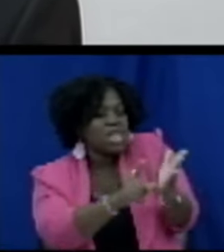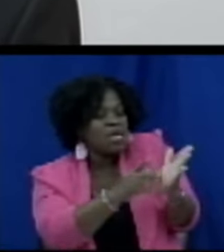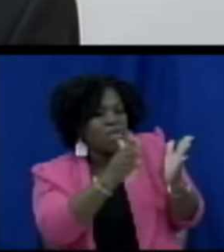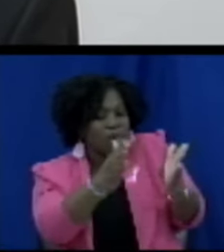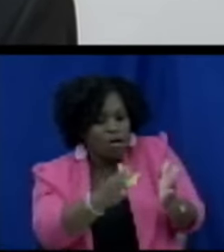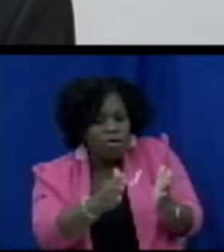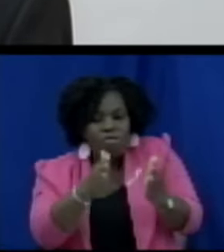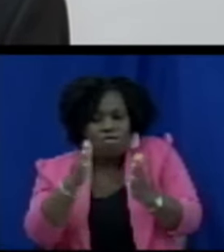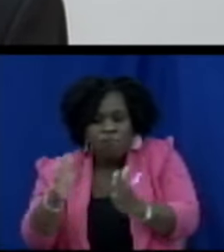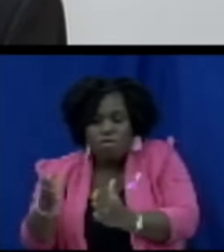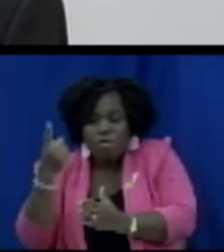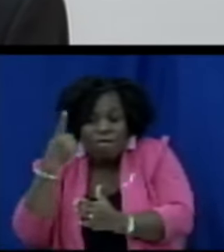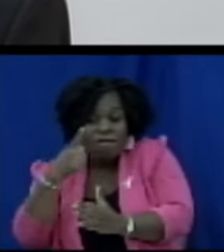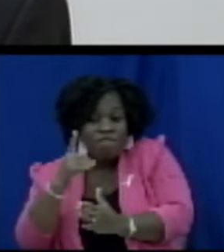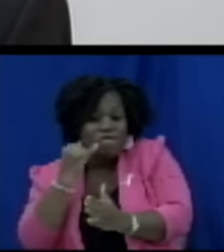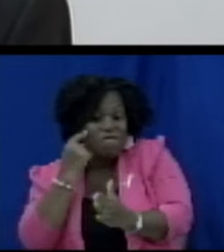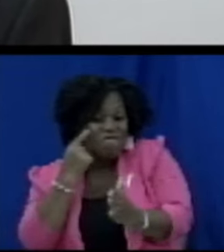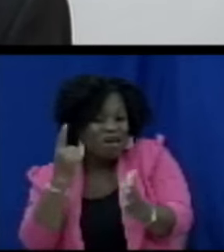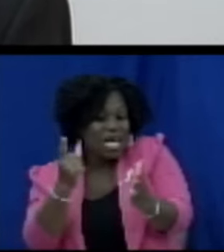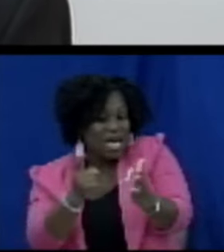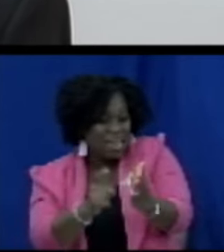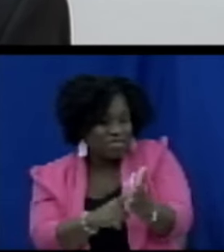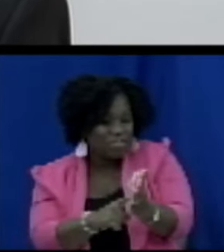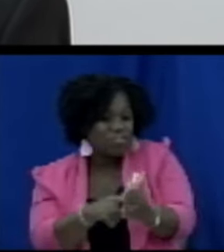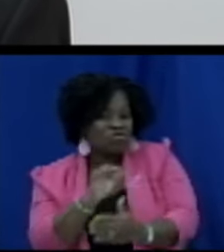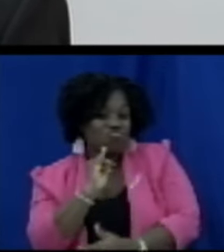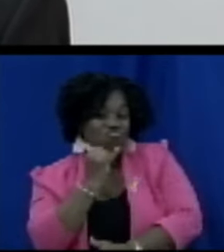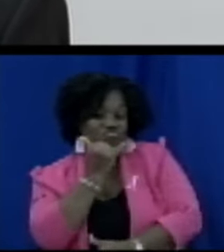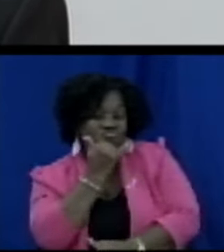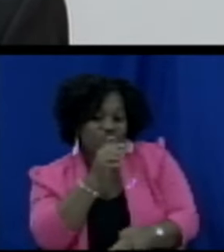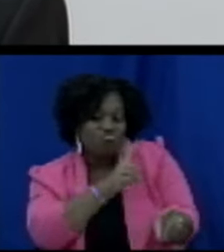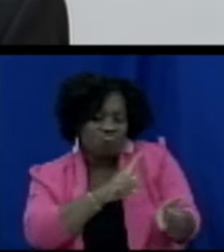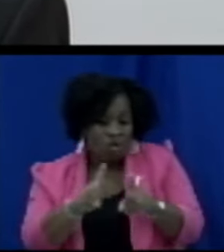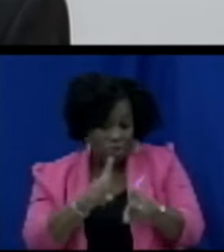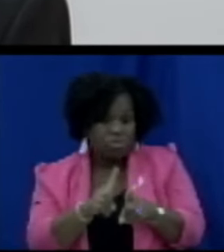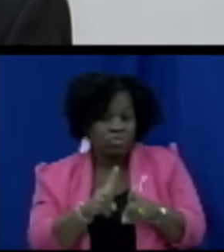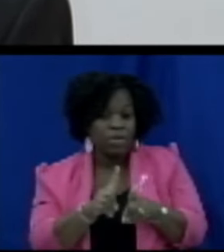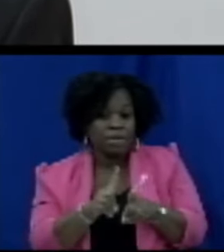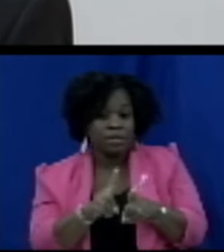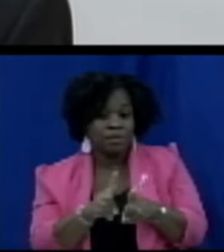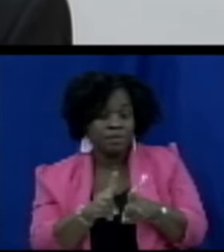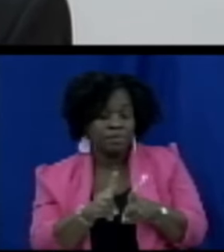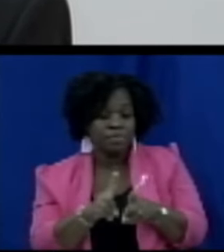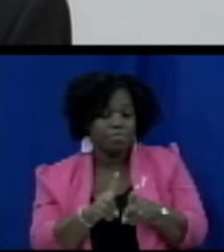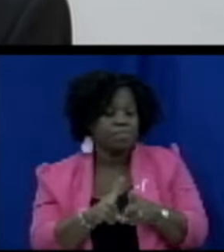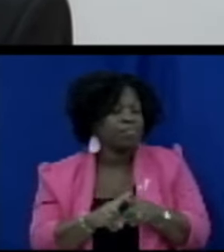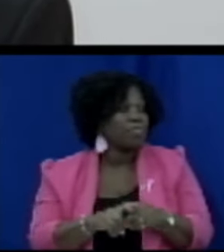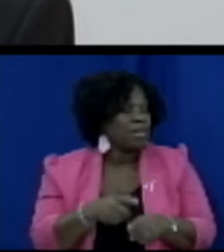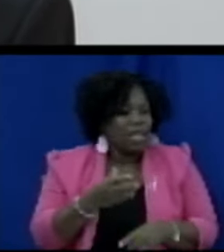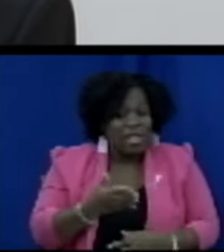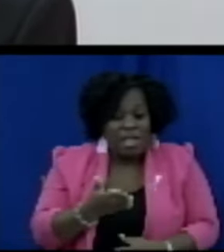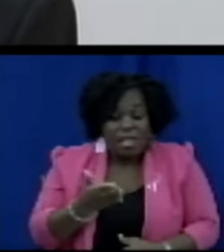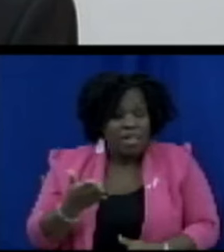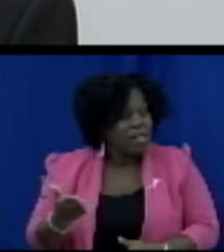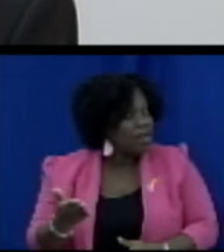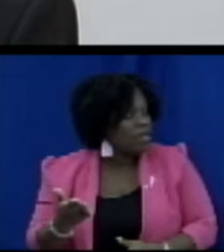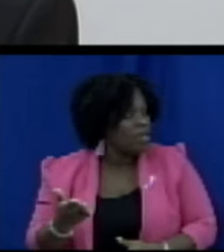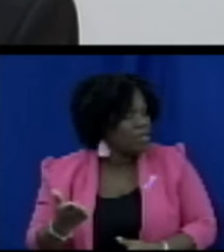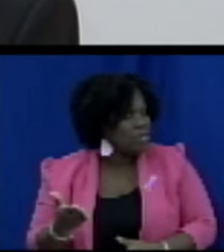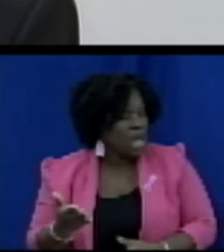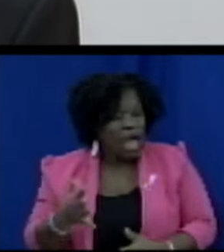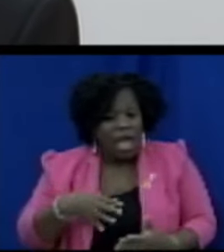identification of violations involving the supply of goods and services the physical and